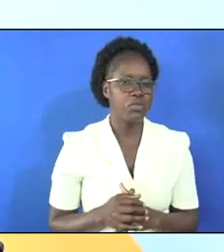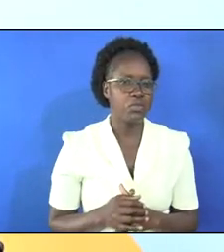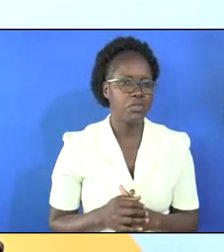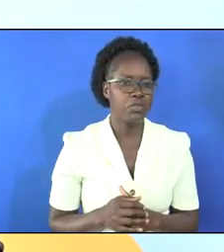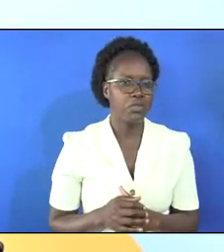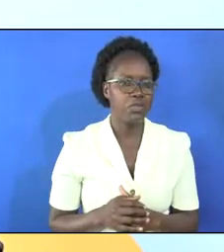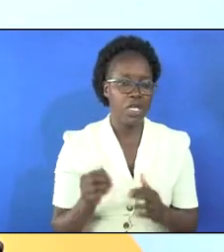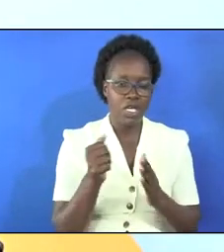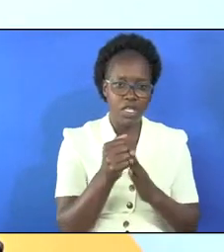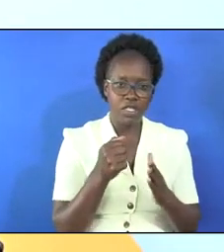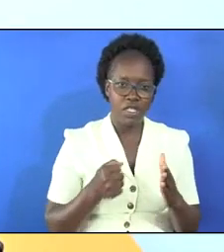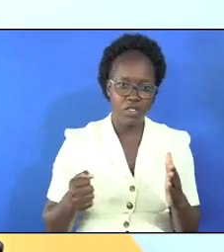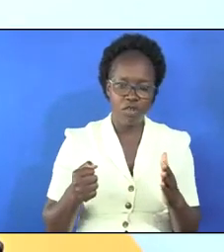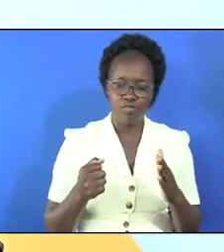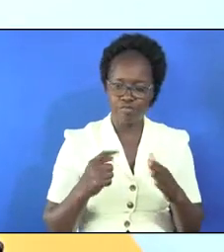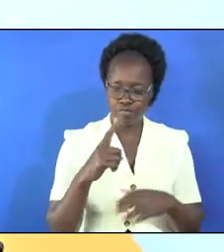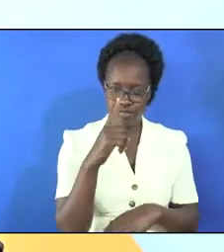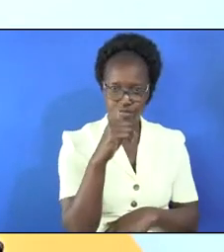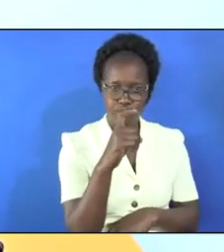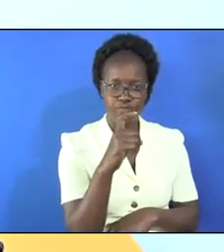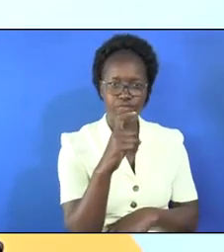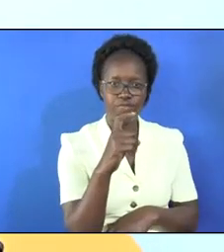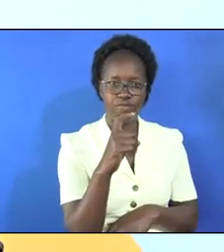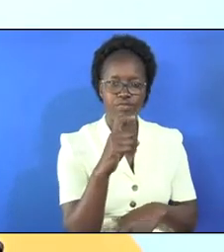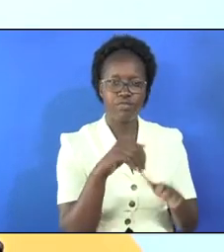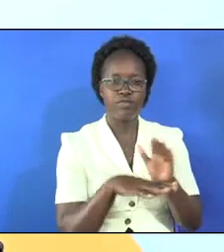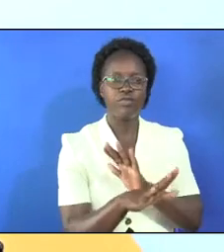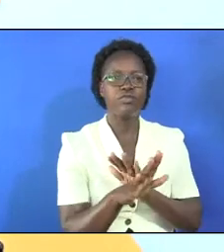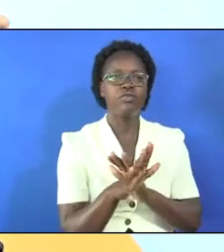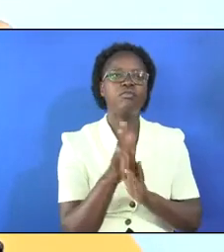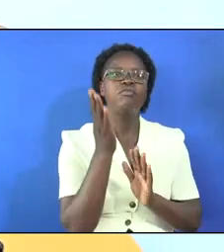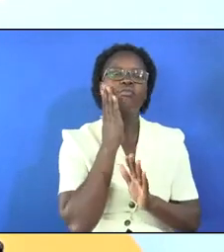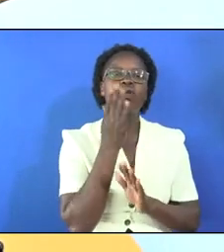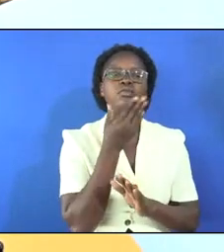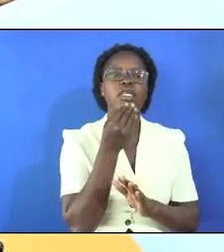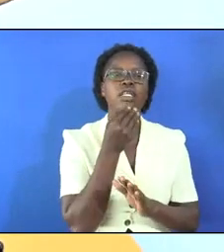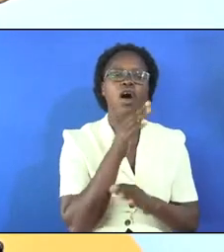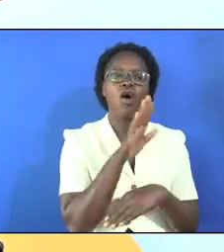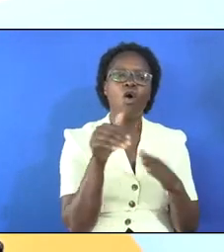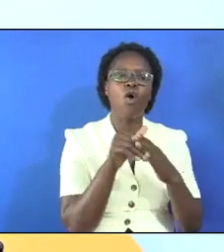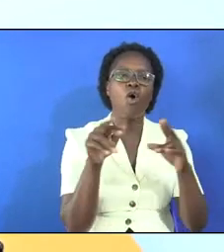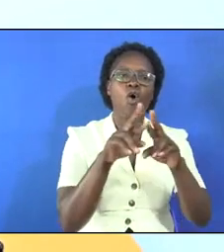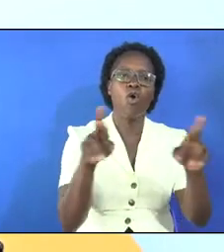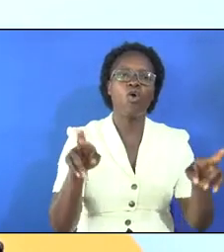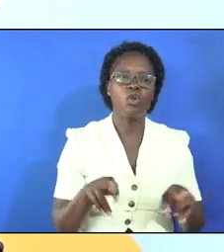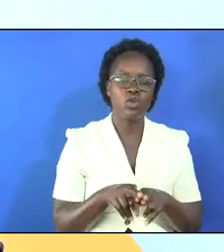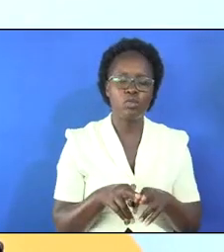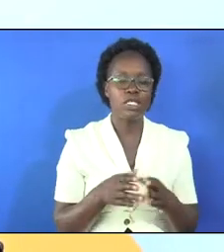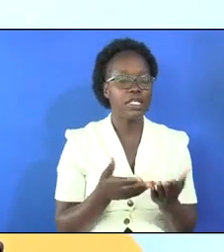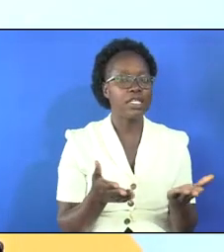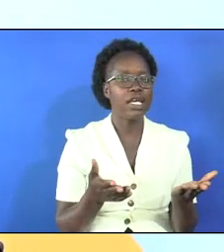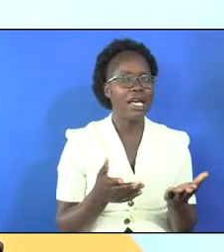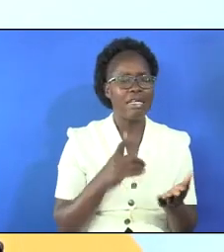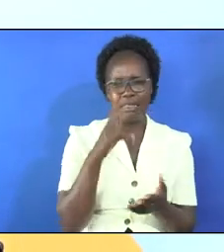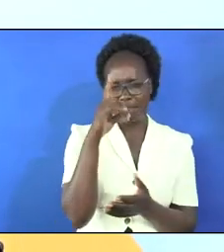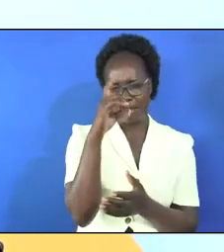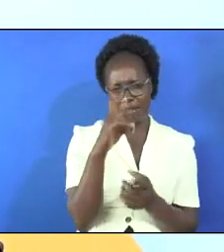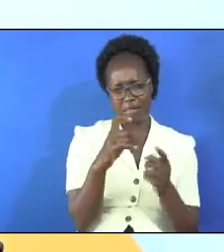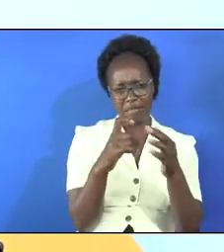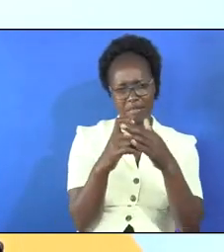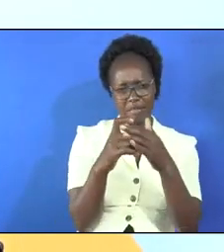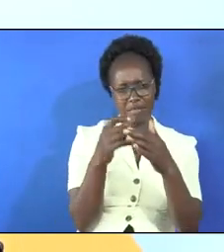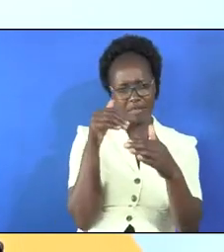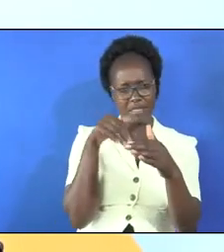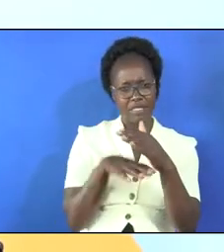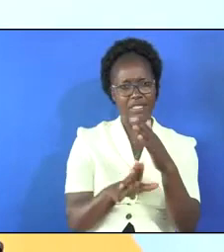and the door was locked from inside mama and daddy were all in their rooms and no one they locked the door from